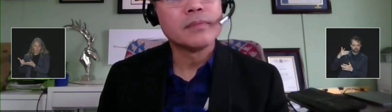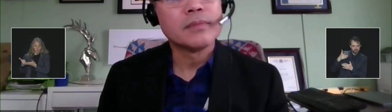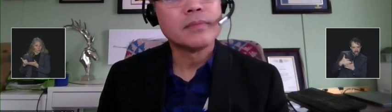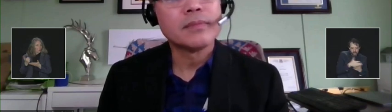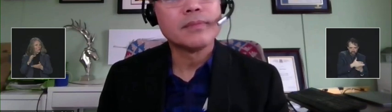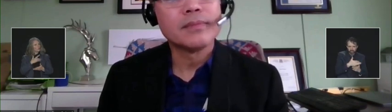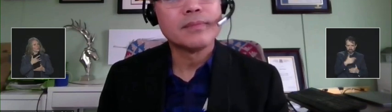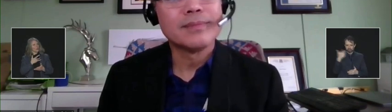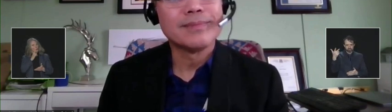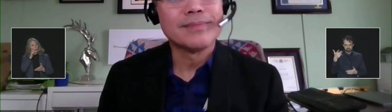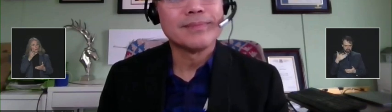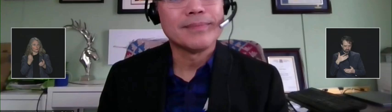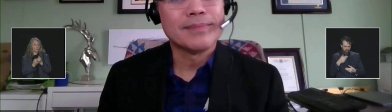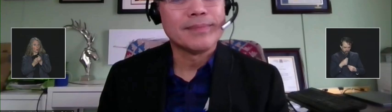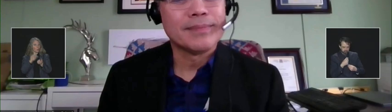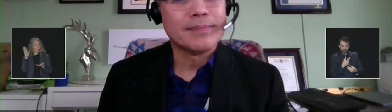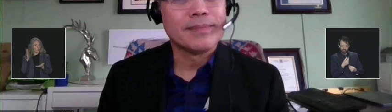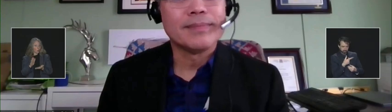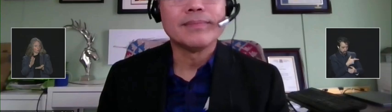this curve?